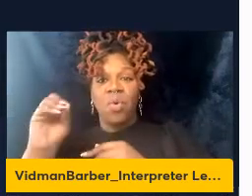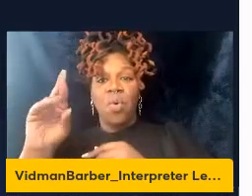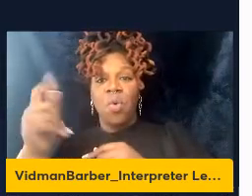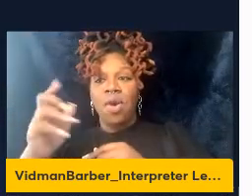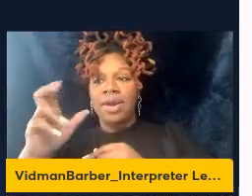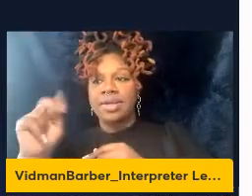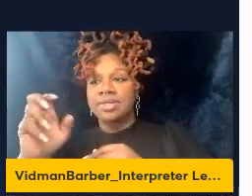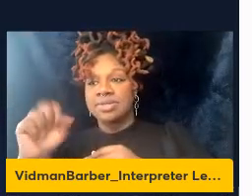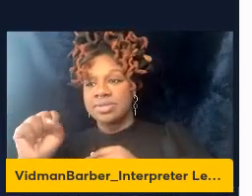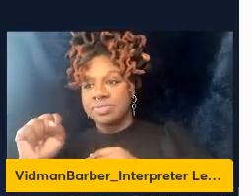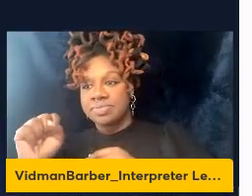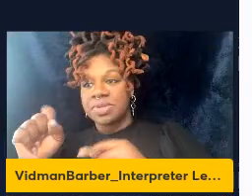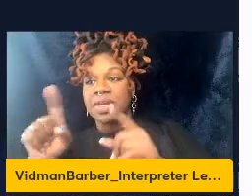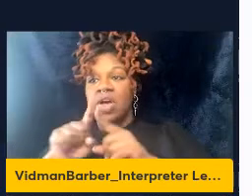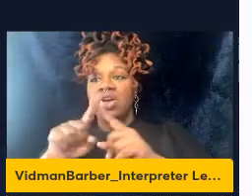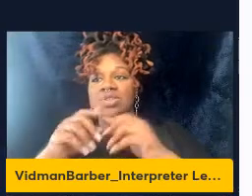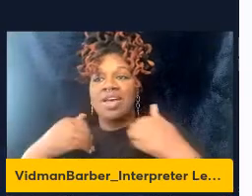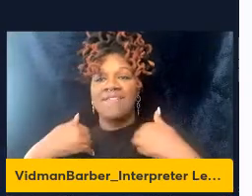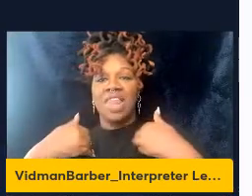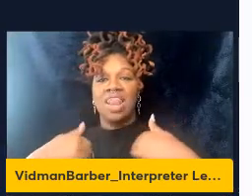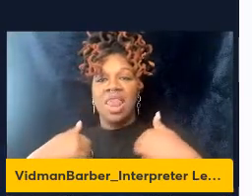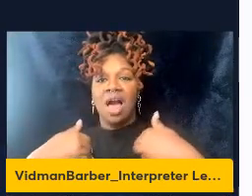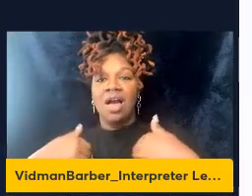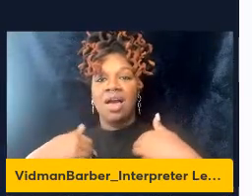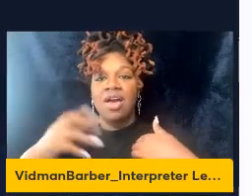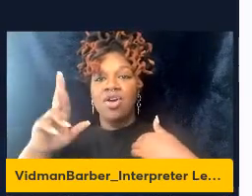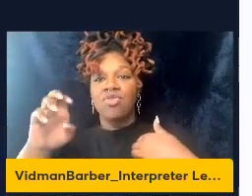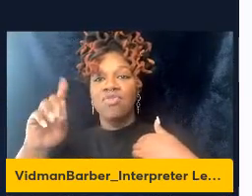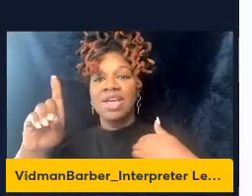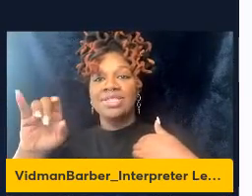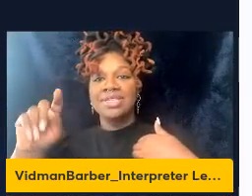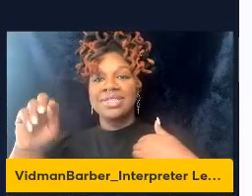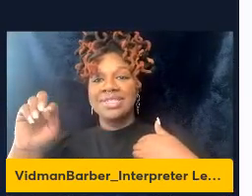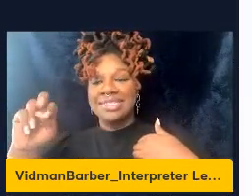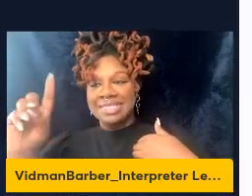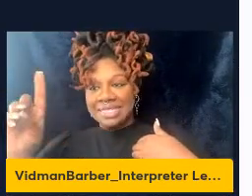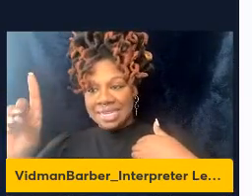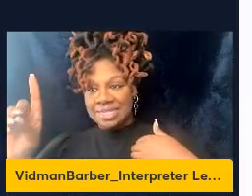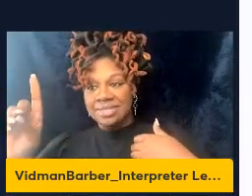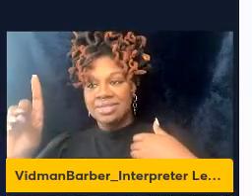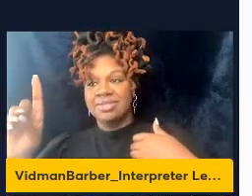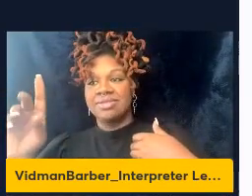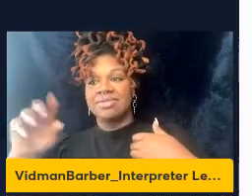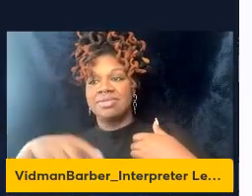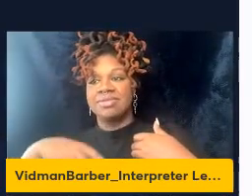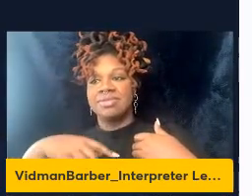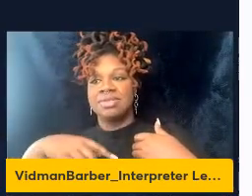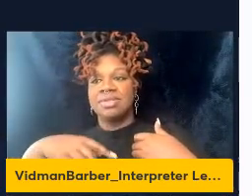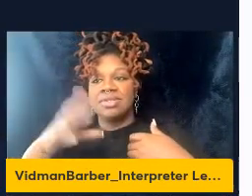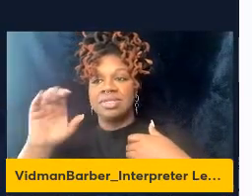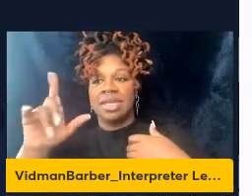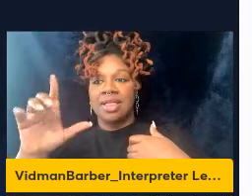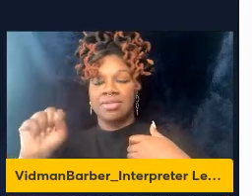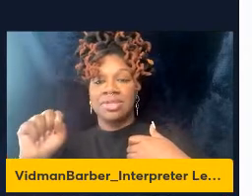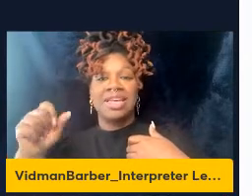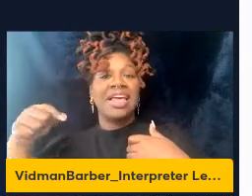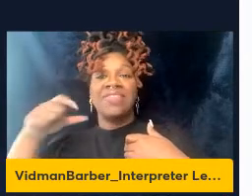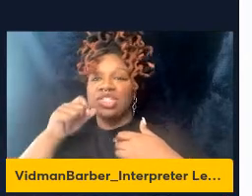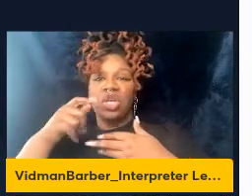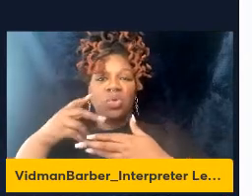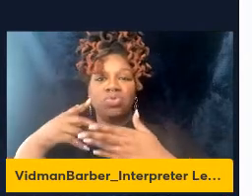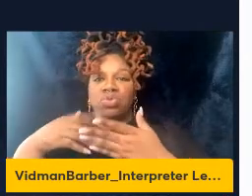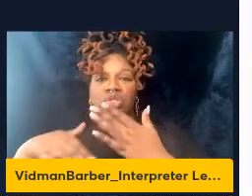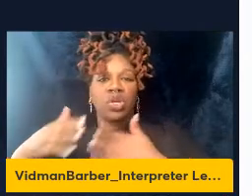resident T-cells that are mainly resident in the secondary lymphoid organs. These ones do not circulate and they are the